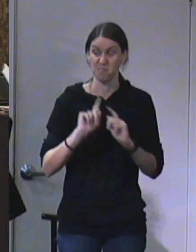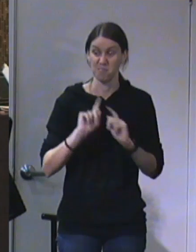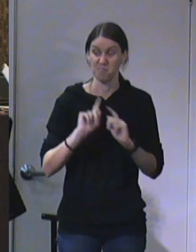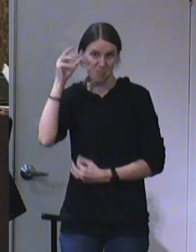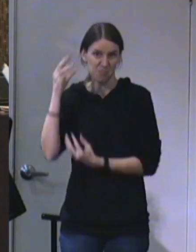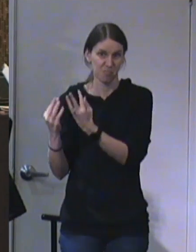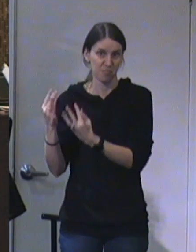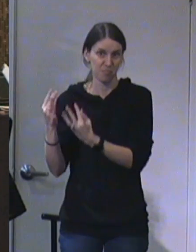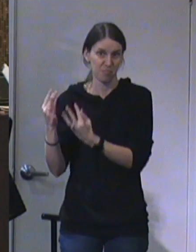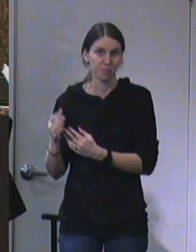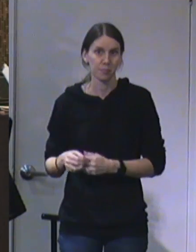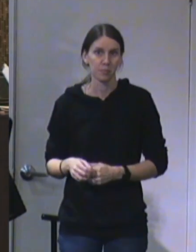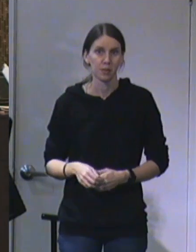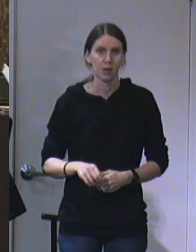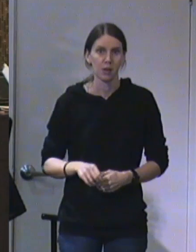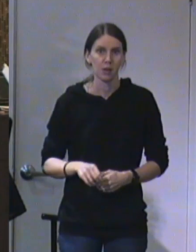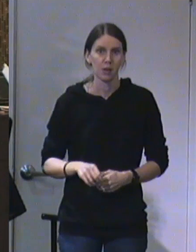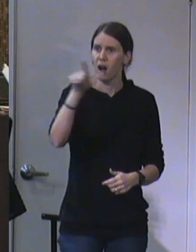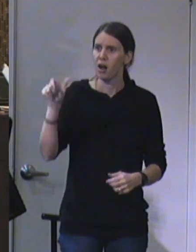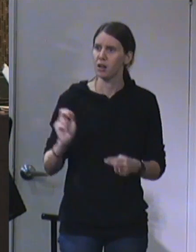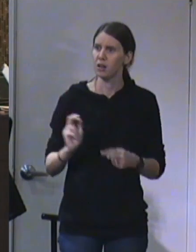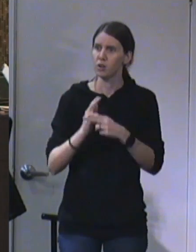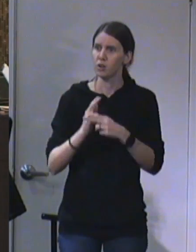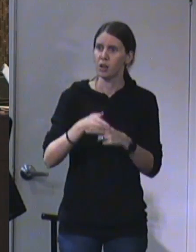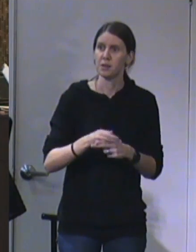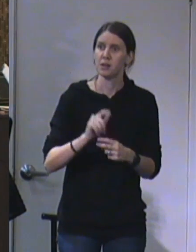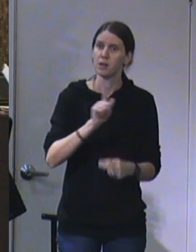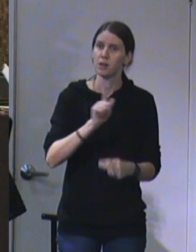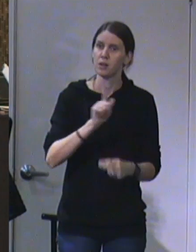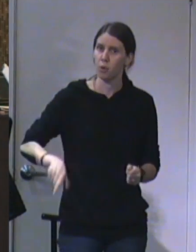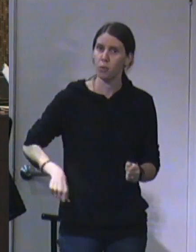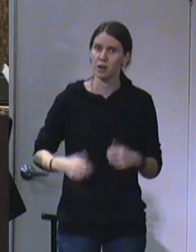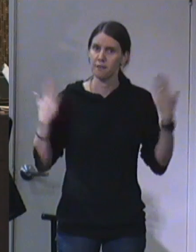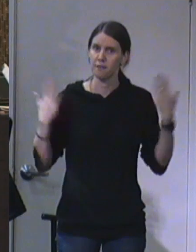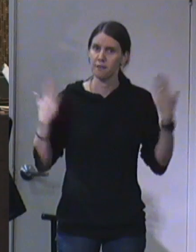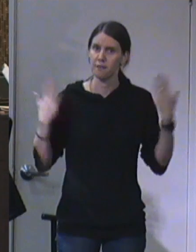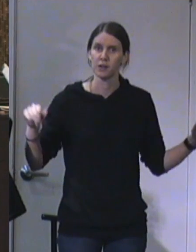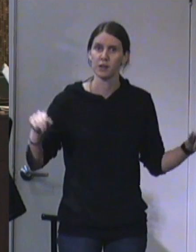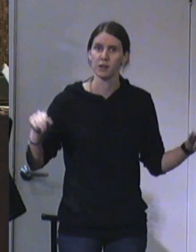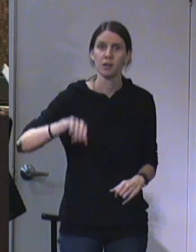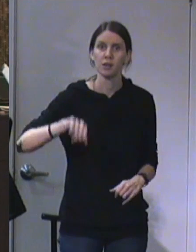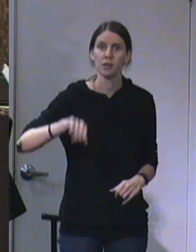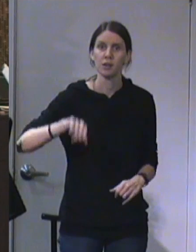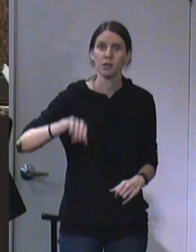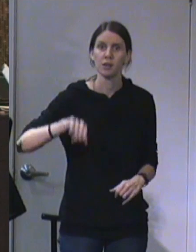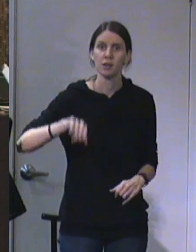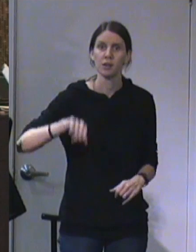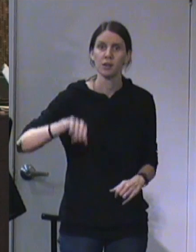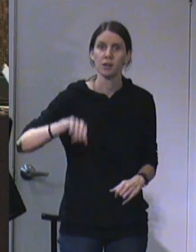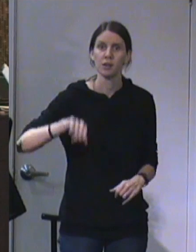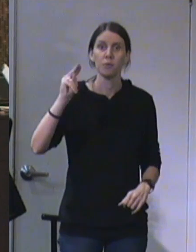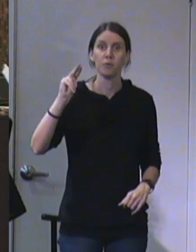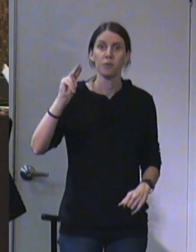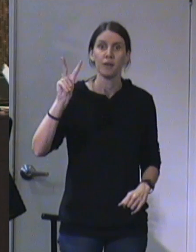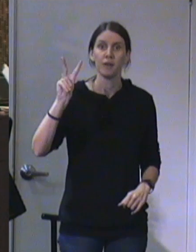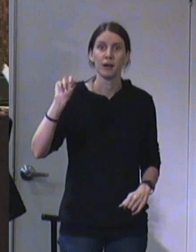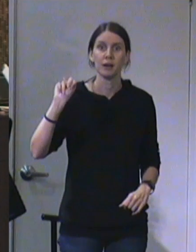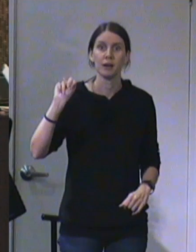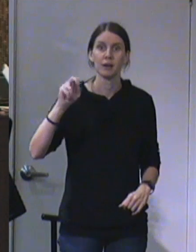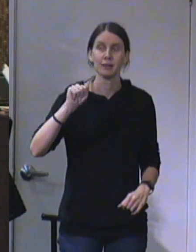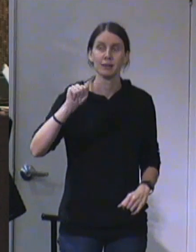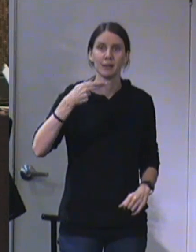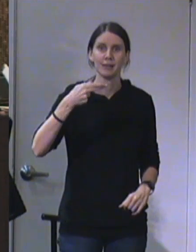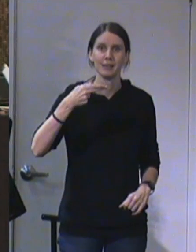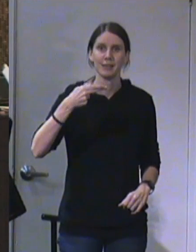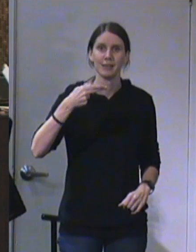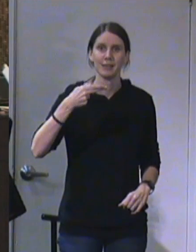He calls Him the Lord of hosts, Jehovah. Jehovah means the self-existent one, the